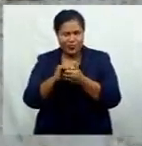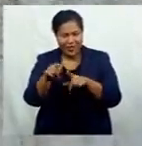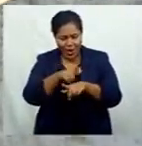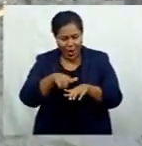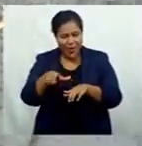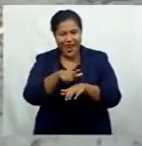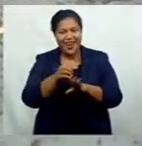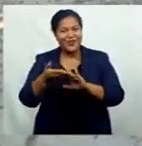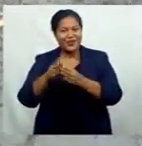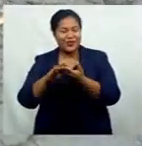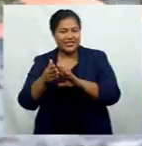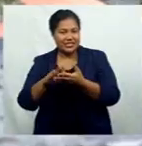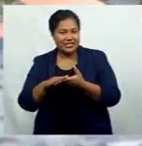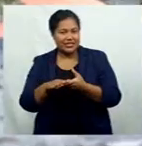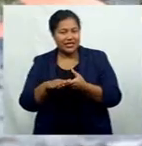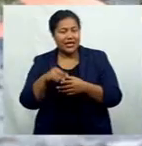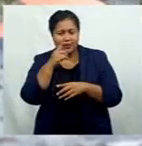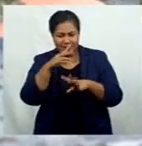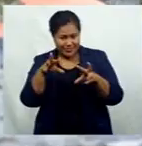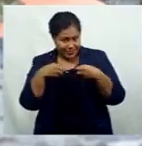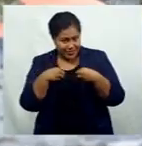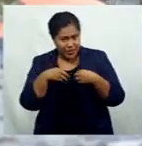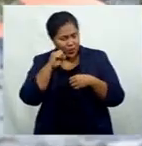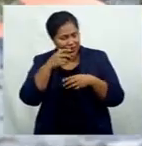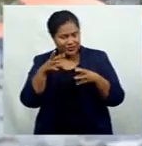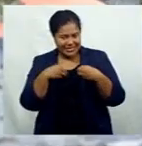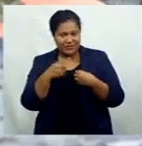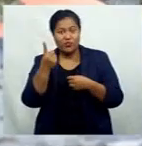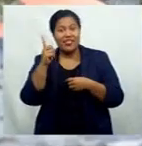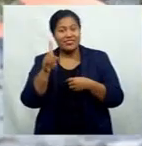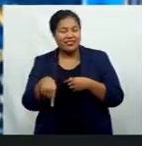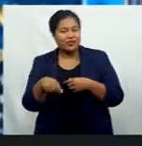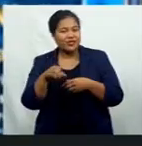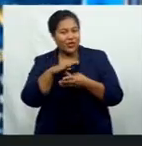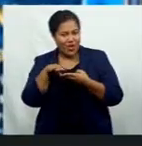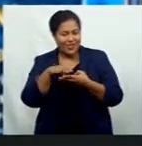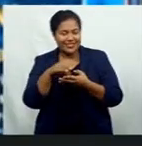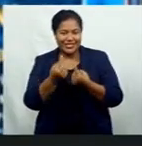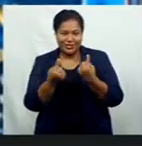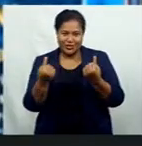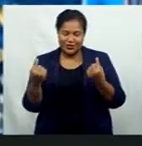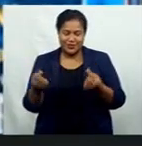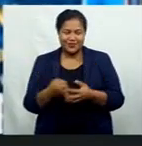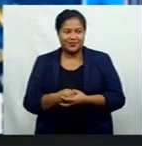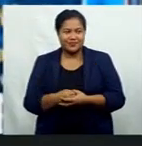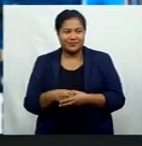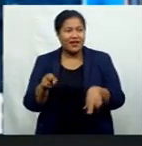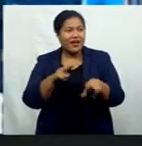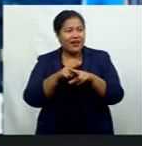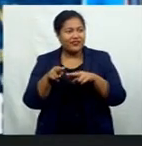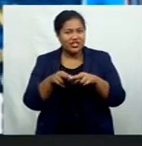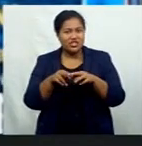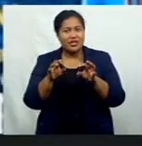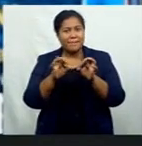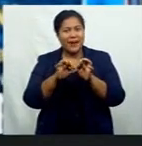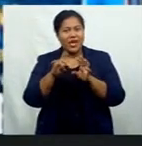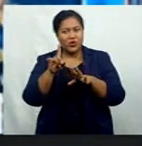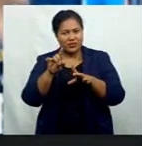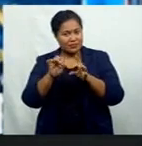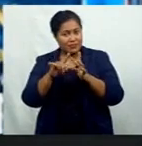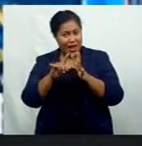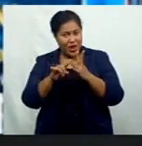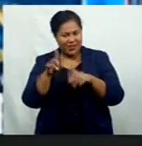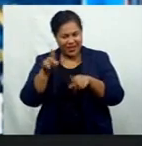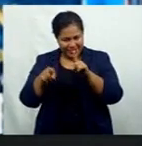communities. Recipients will get $1,000 each. Fiji's biodiversity situation is not an